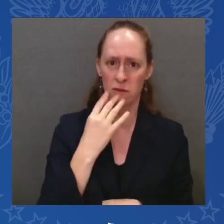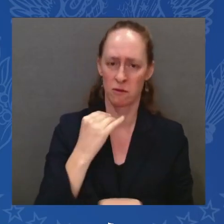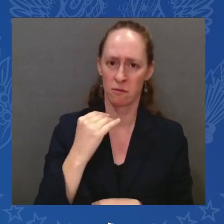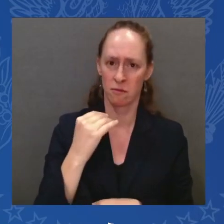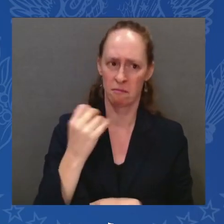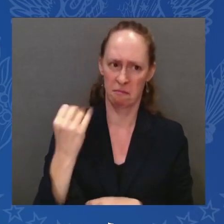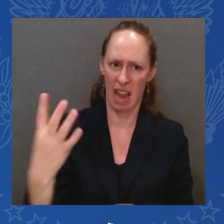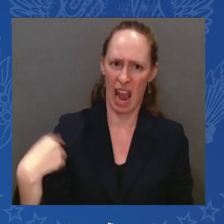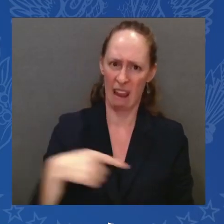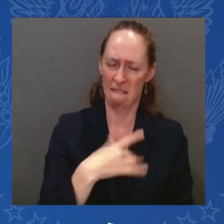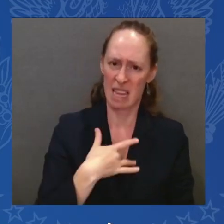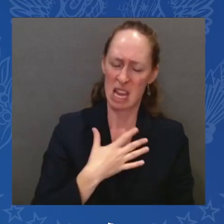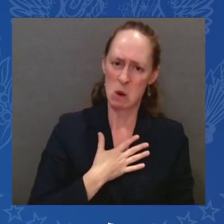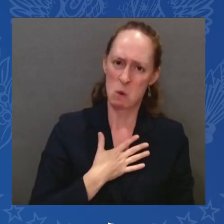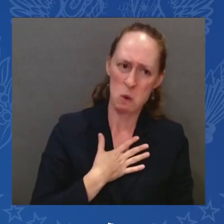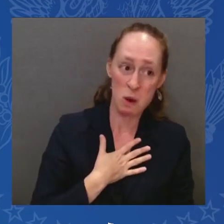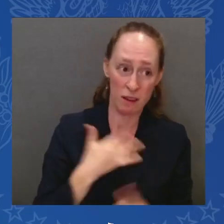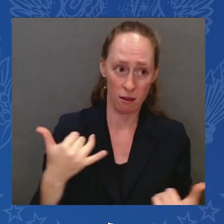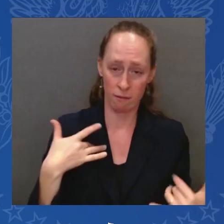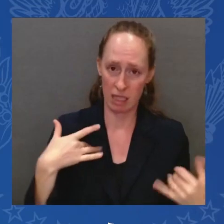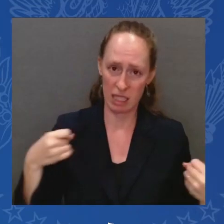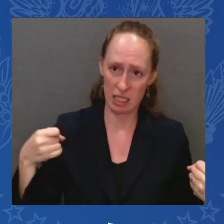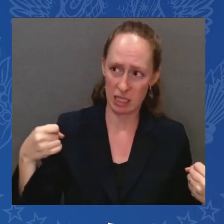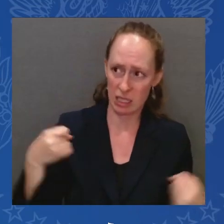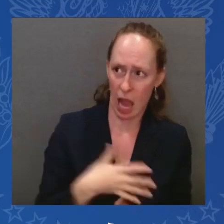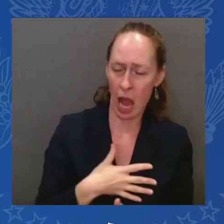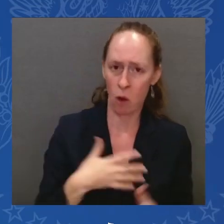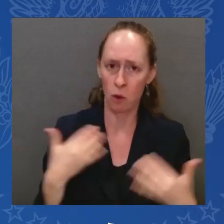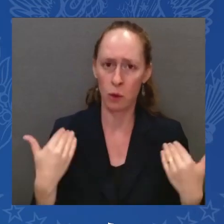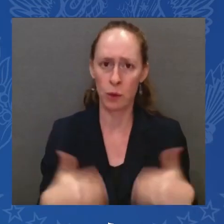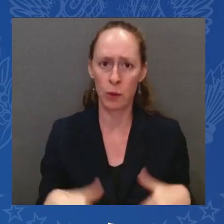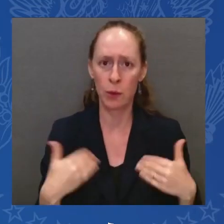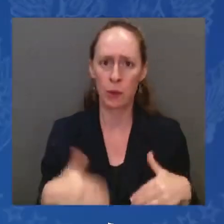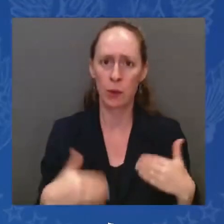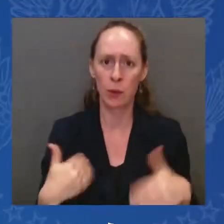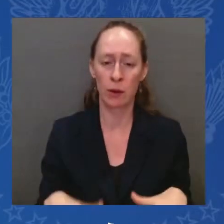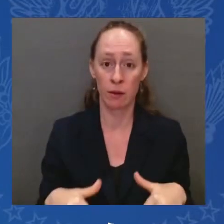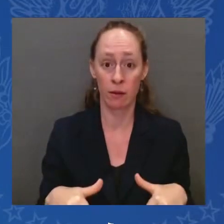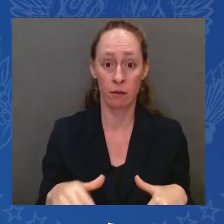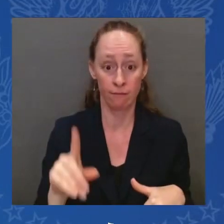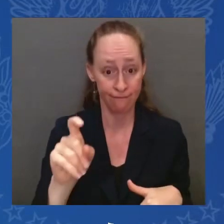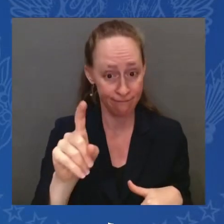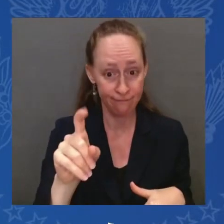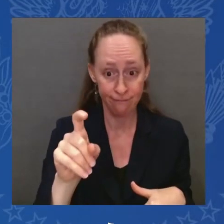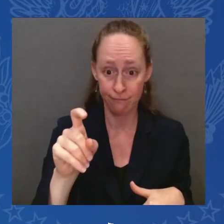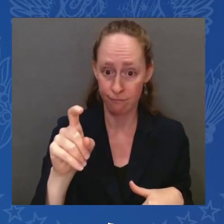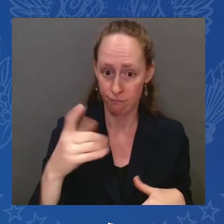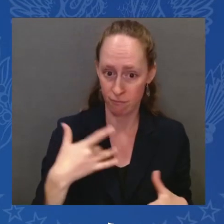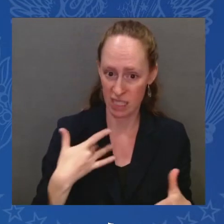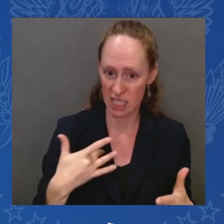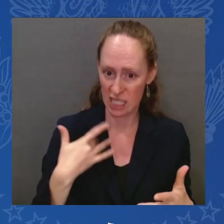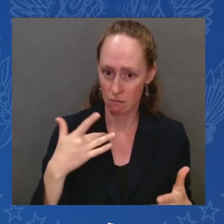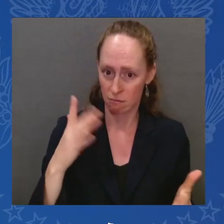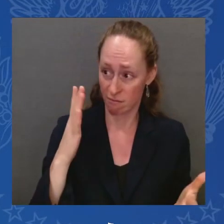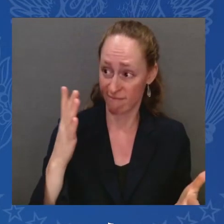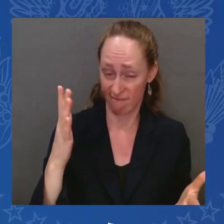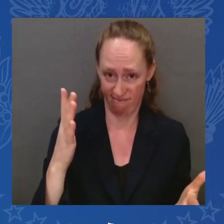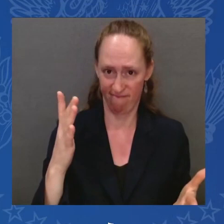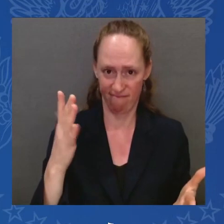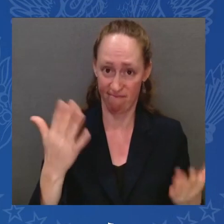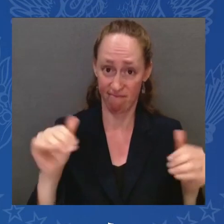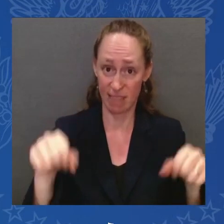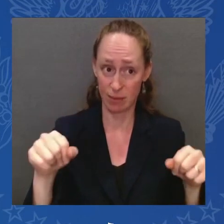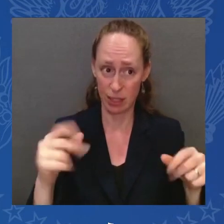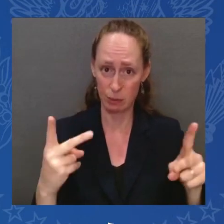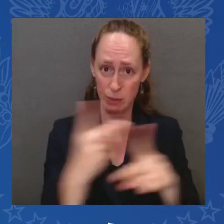will unfortunately and already have led to a rise in hate and anti-Semitism. We're already seeing it. And that's why